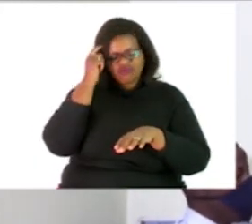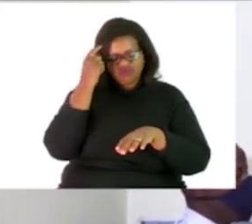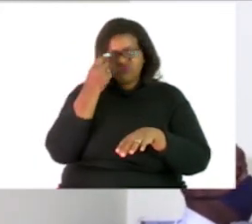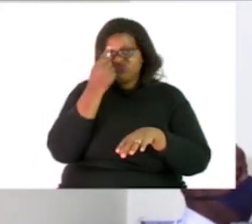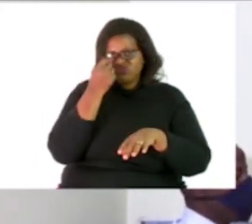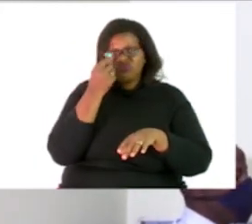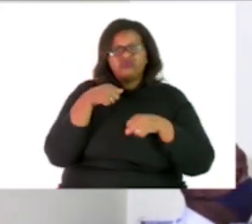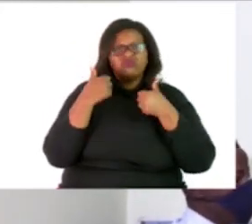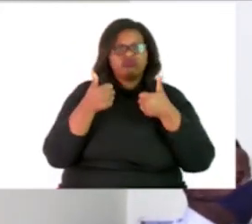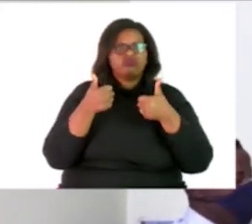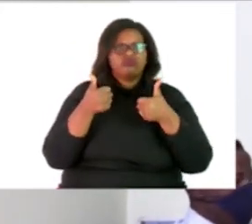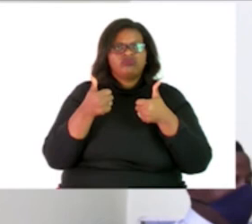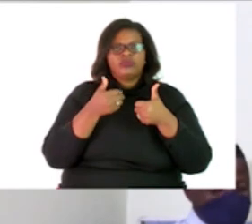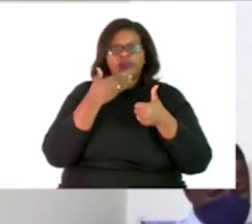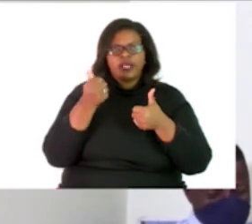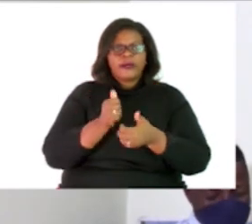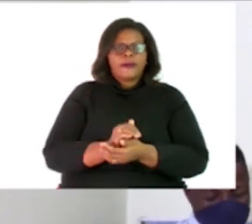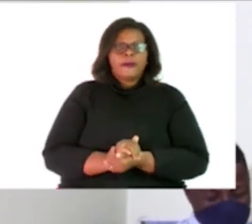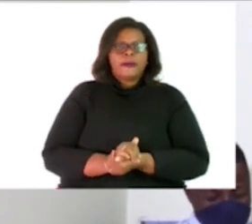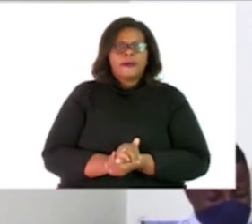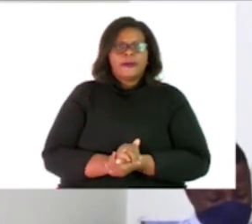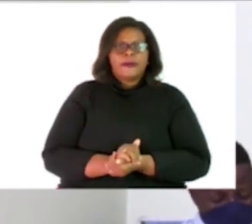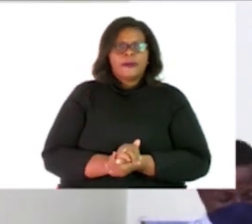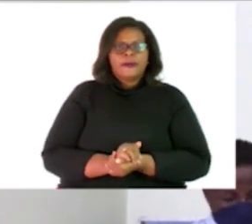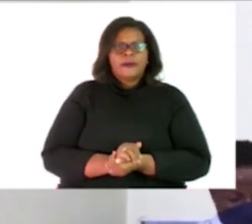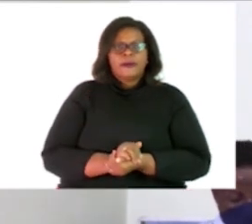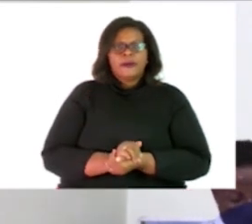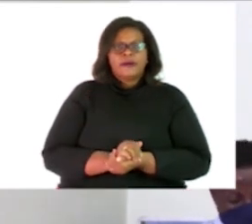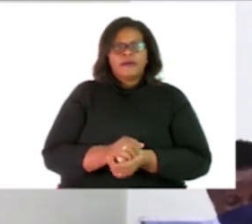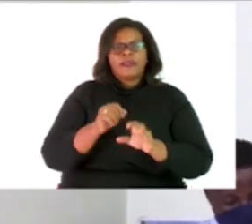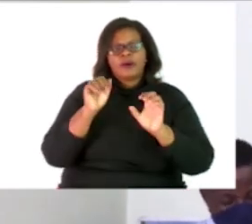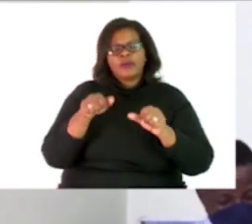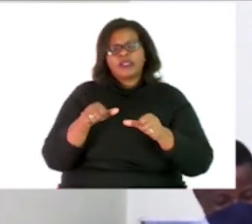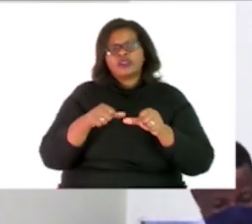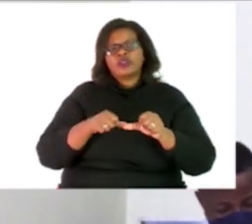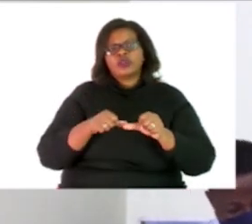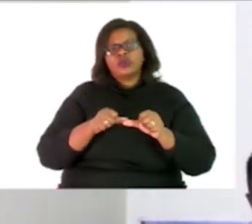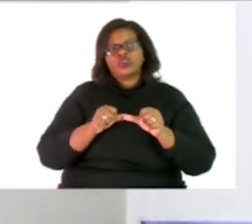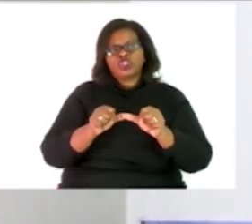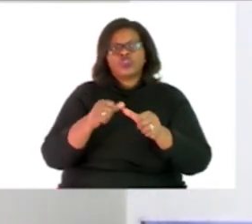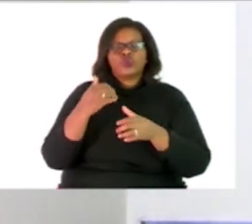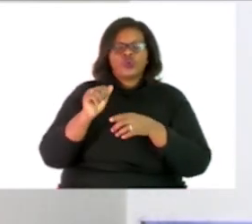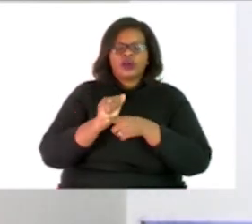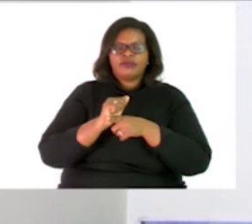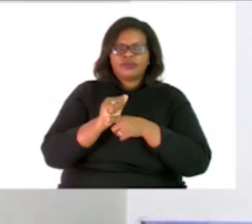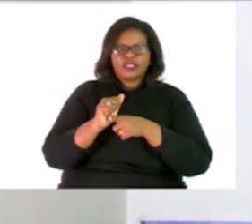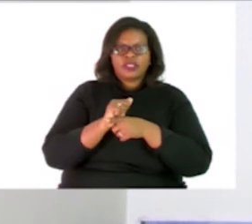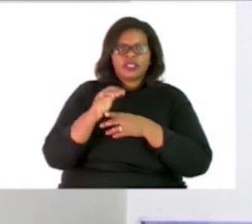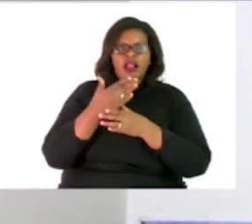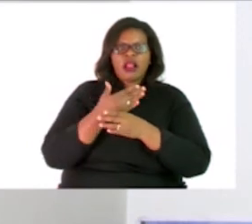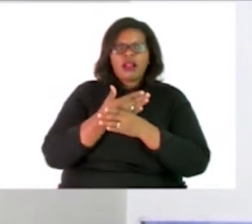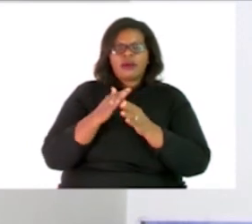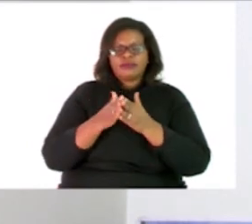and you can do much much better So we have to do the activity on the book or in our book later